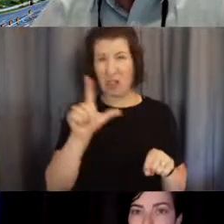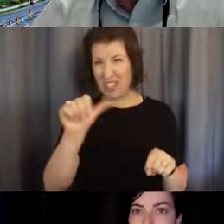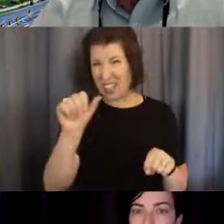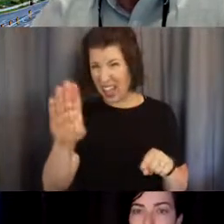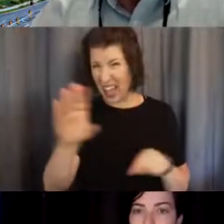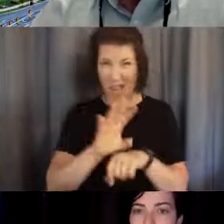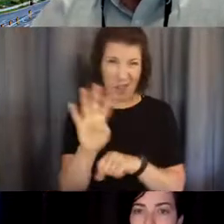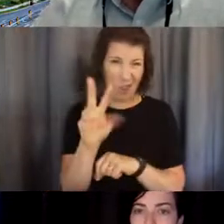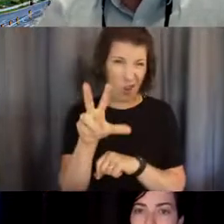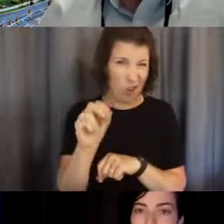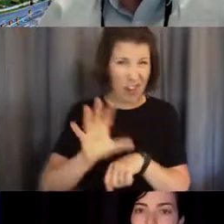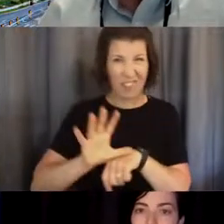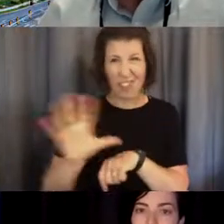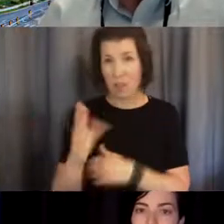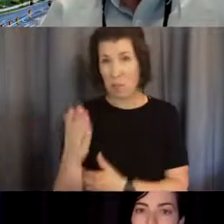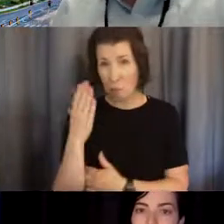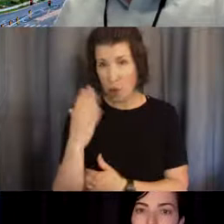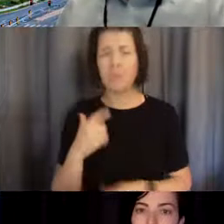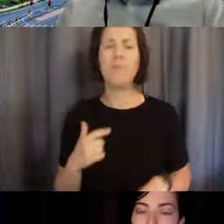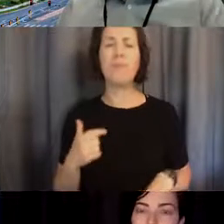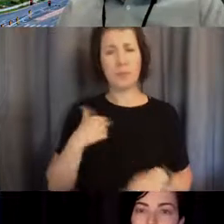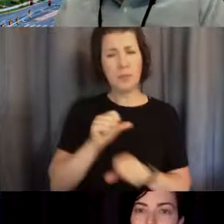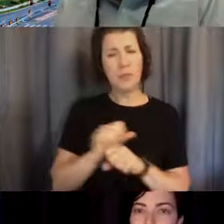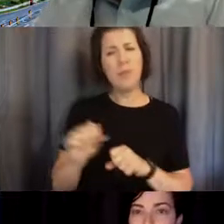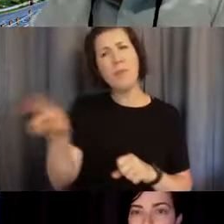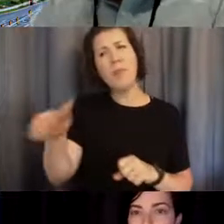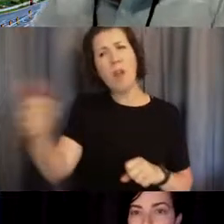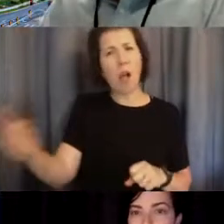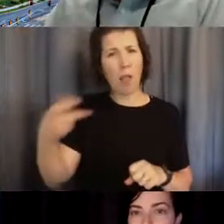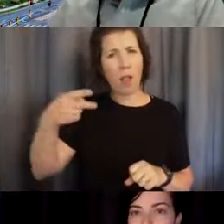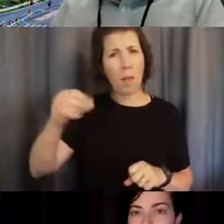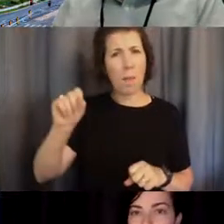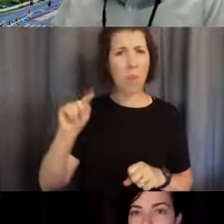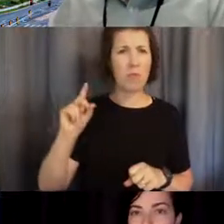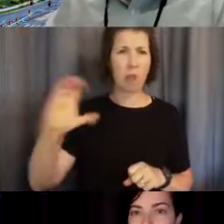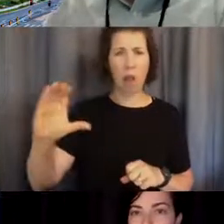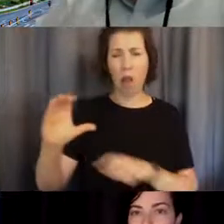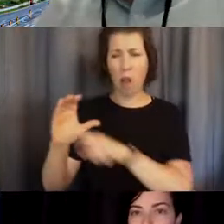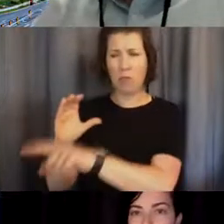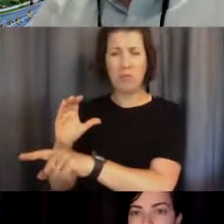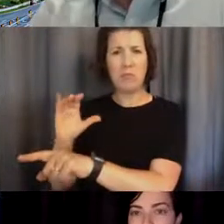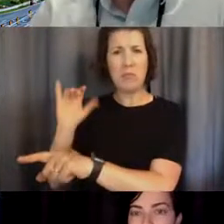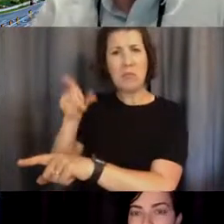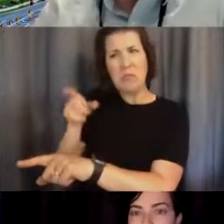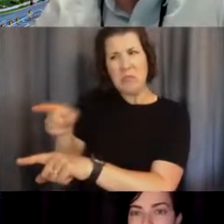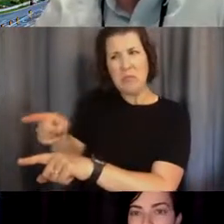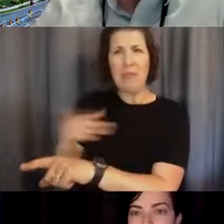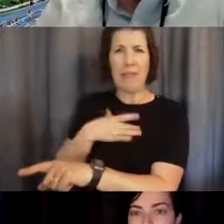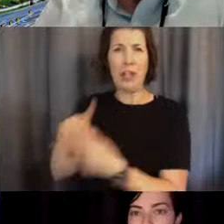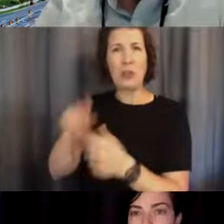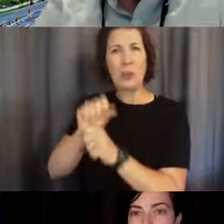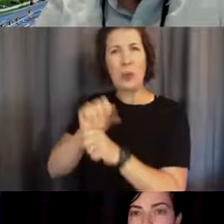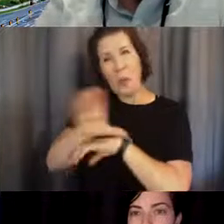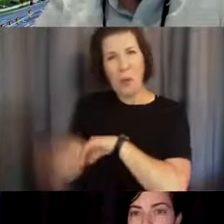in the morning. And I worked with this other postdoc who really liked to work kind of all night. And then